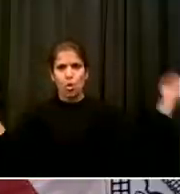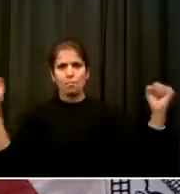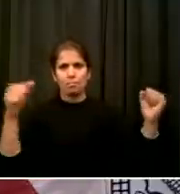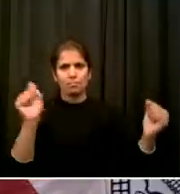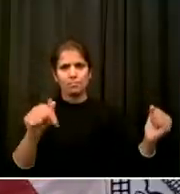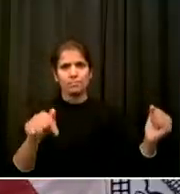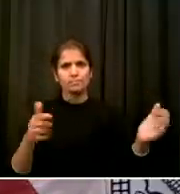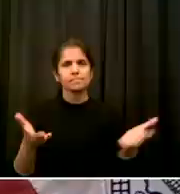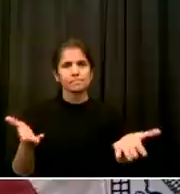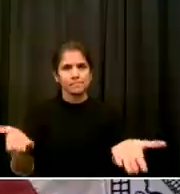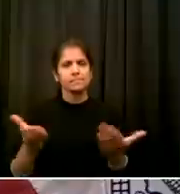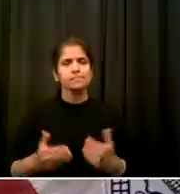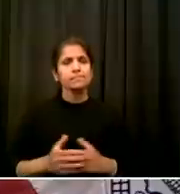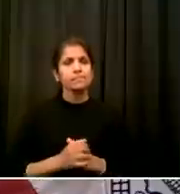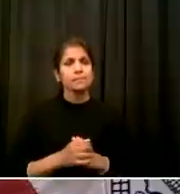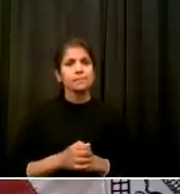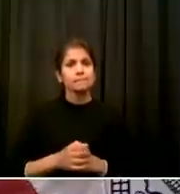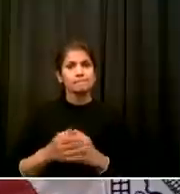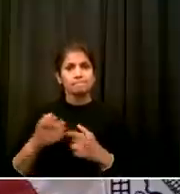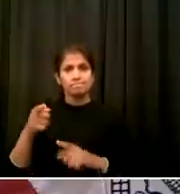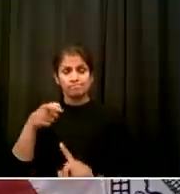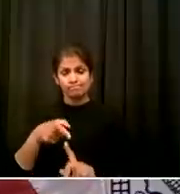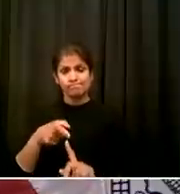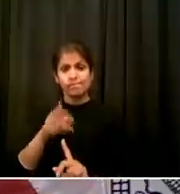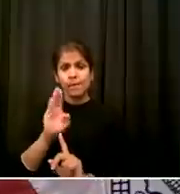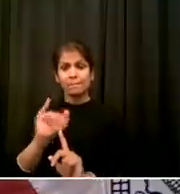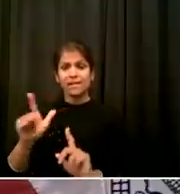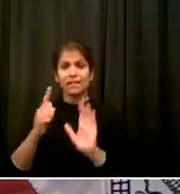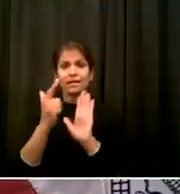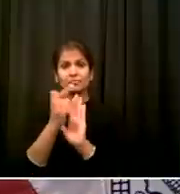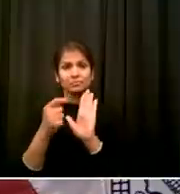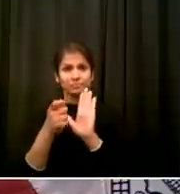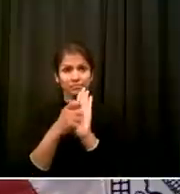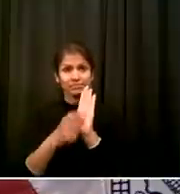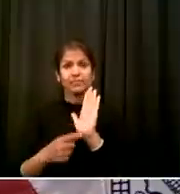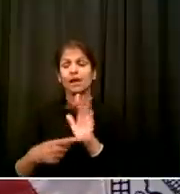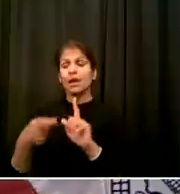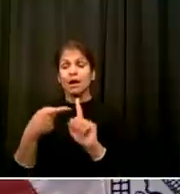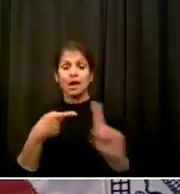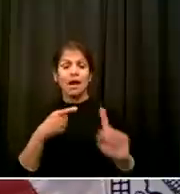And what's in state and federal law That we have that balance And I will sign the legislation